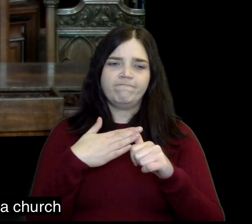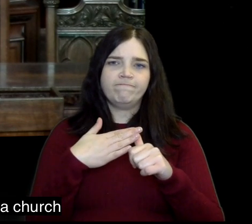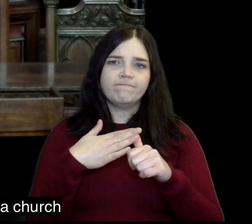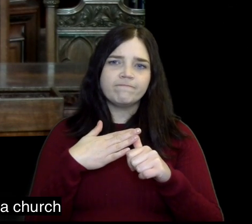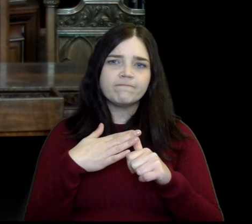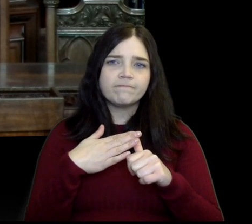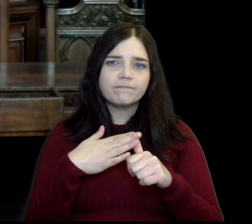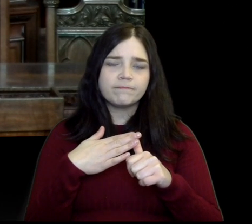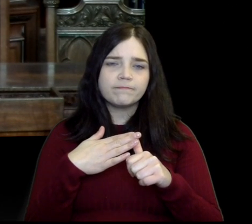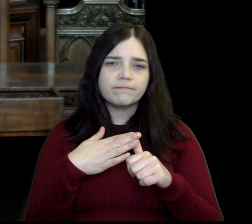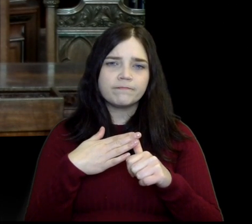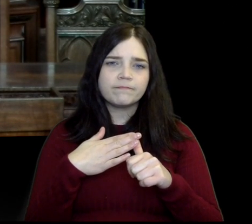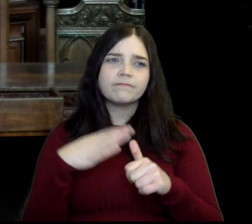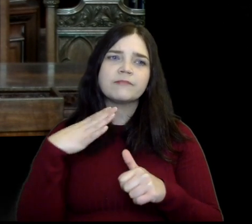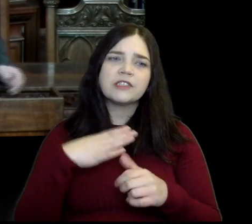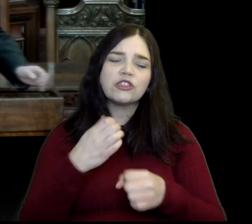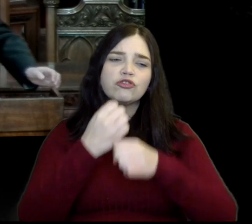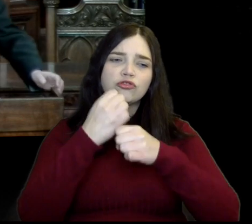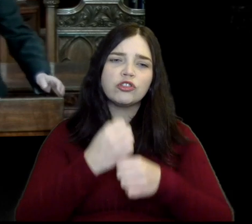but first